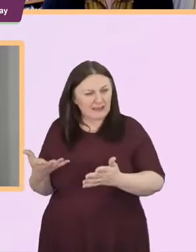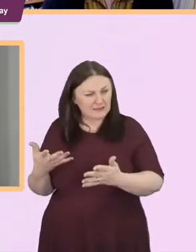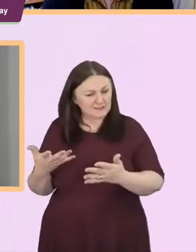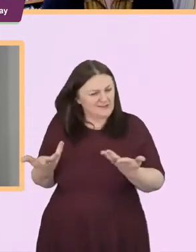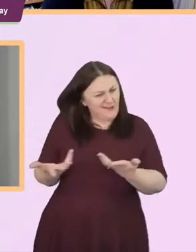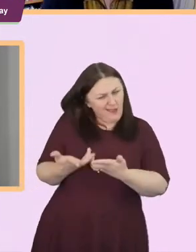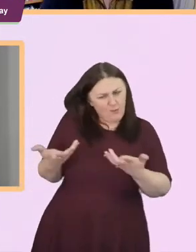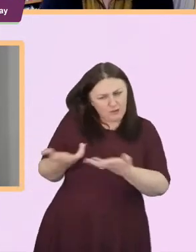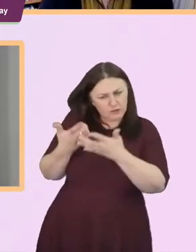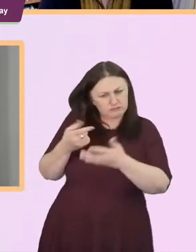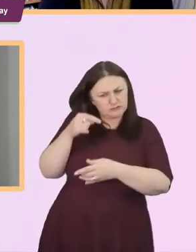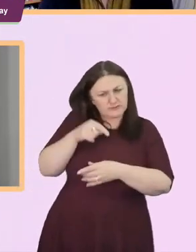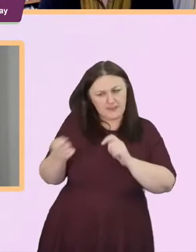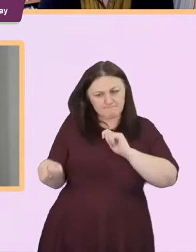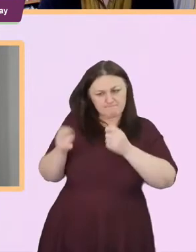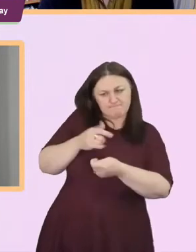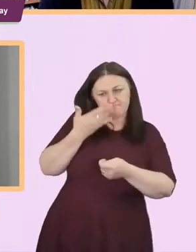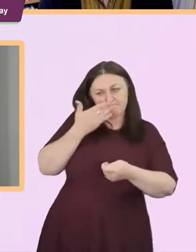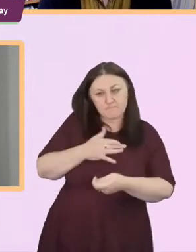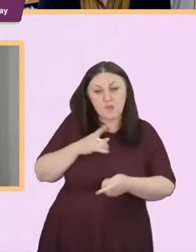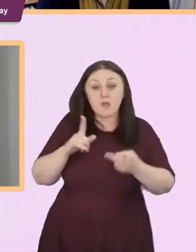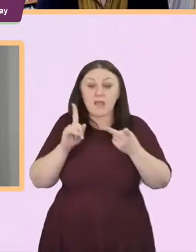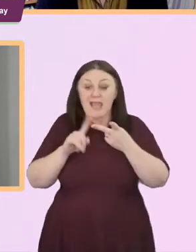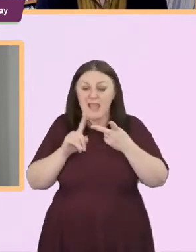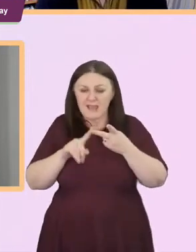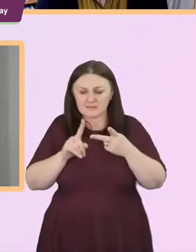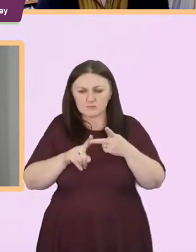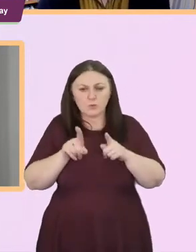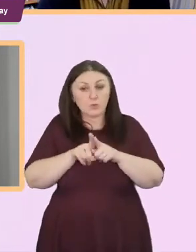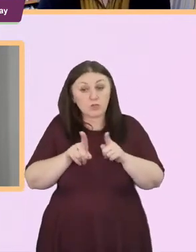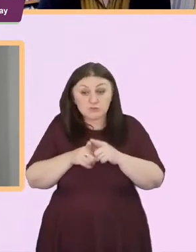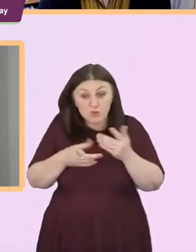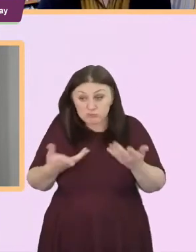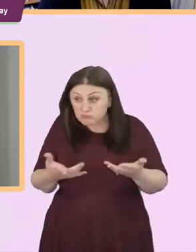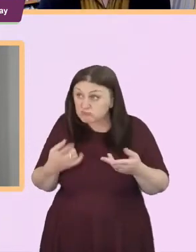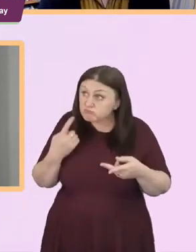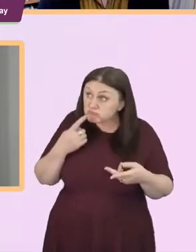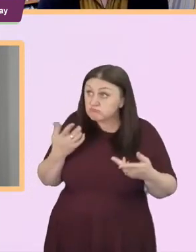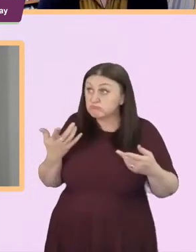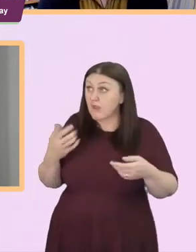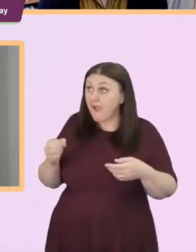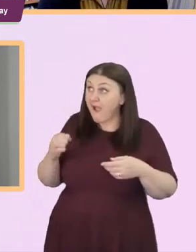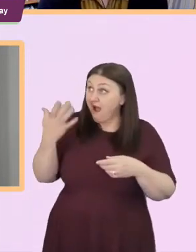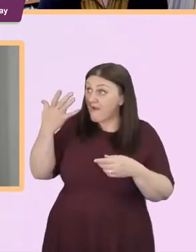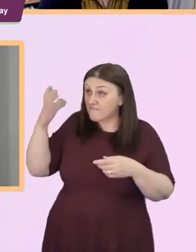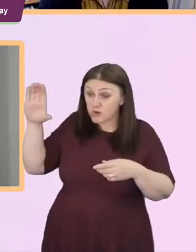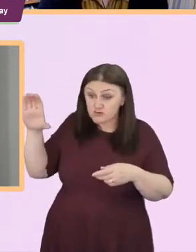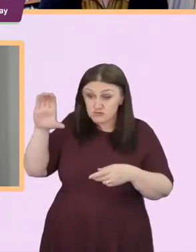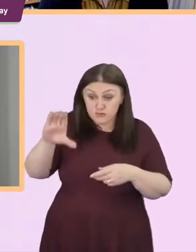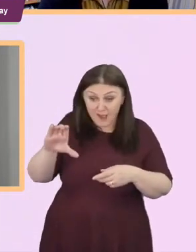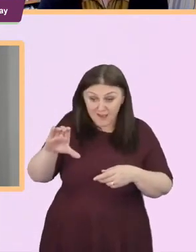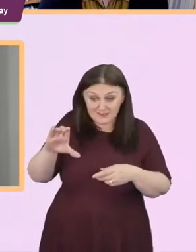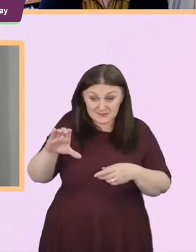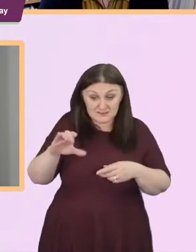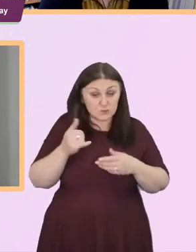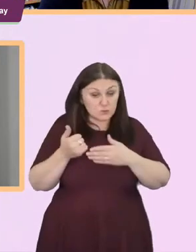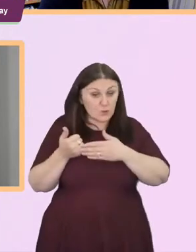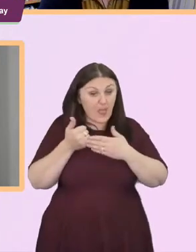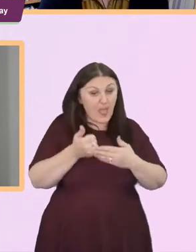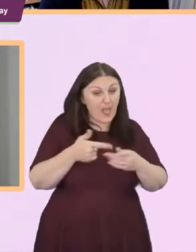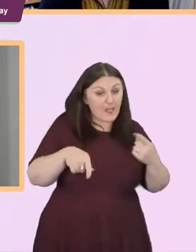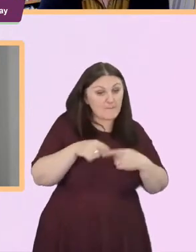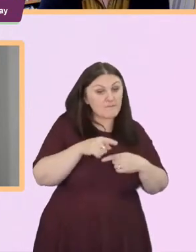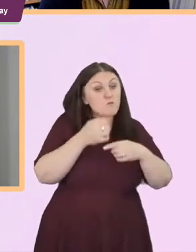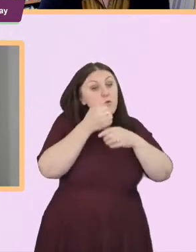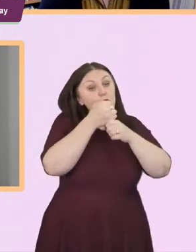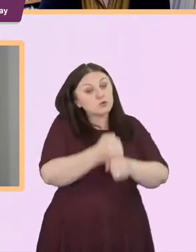to that same one in some ways because the question is this are there grants to help with replacing lights etc for